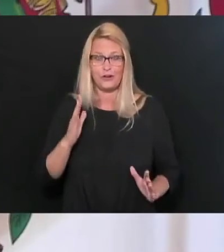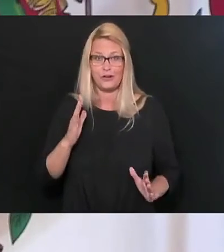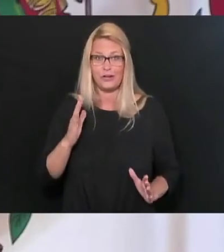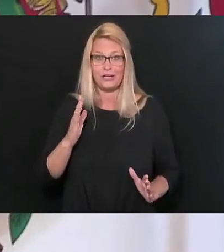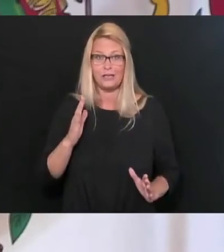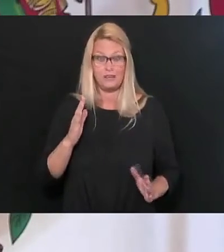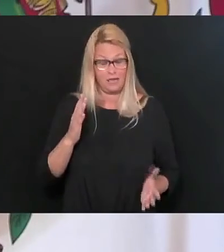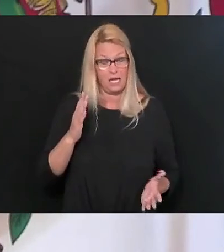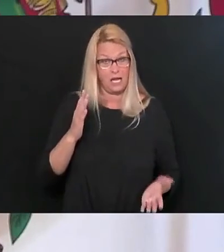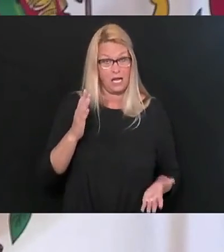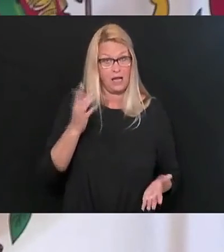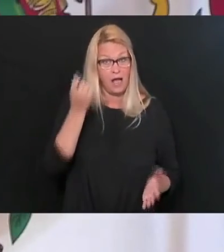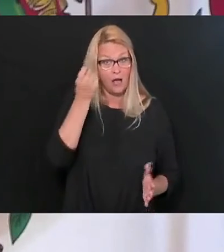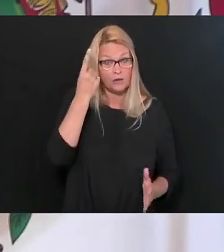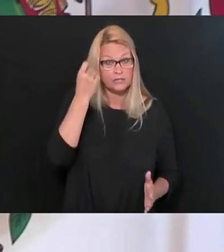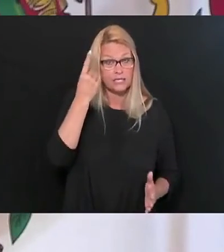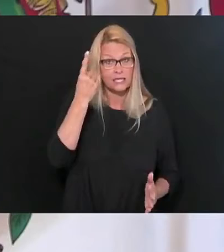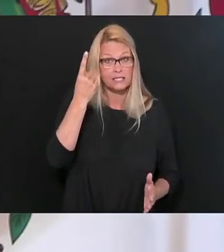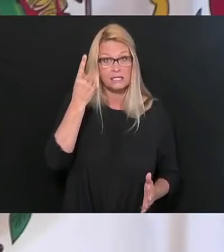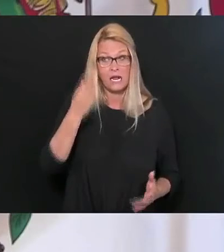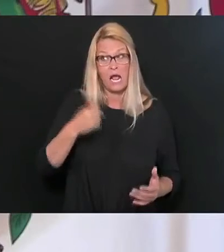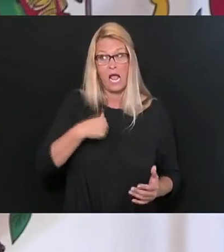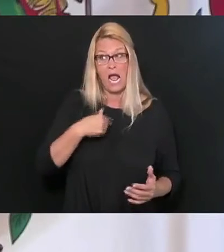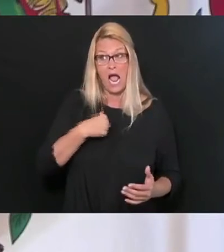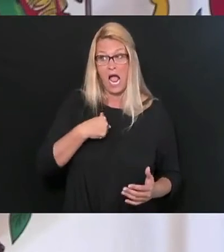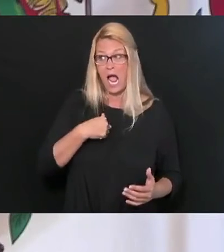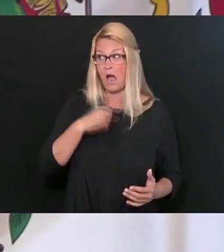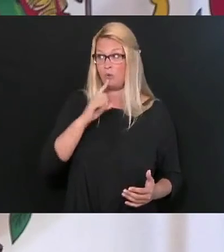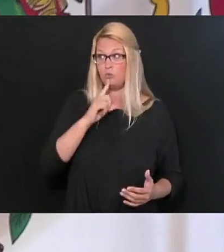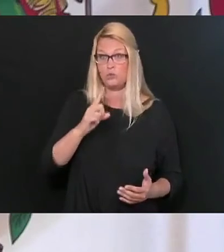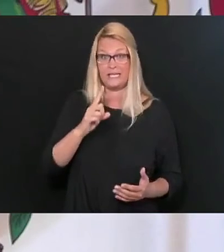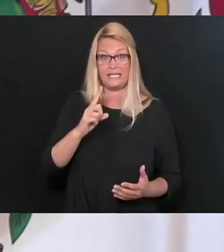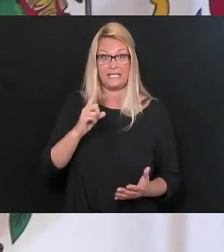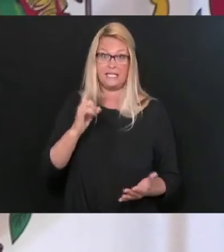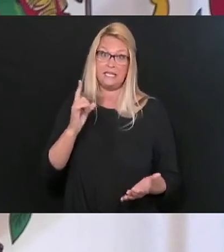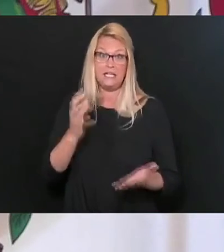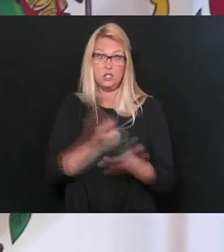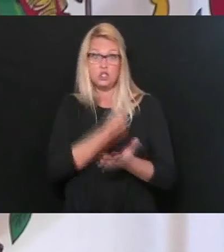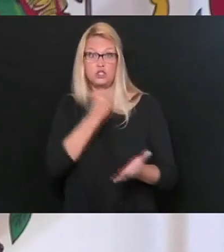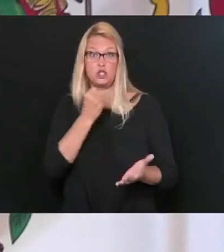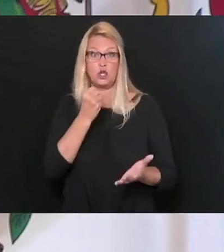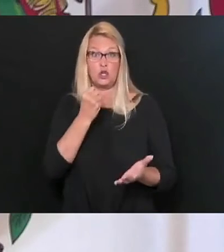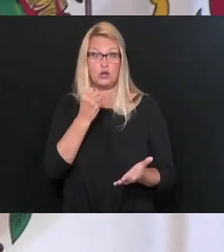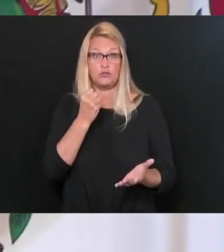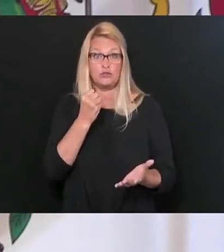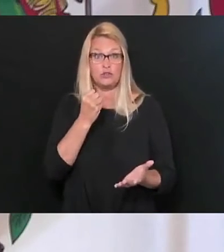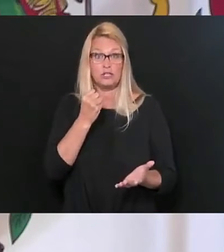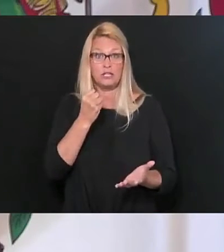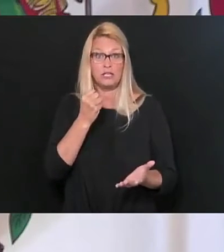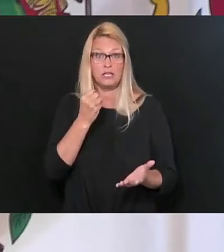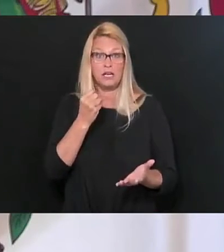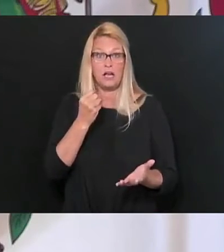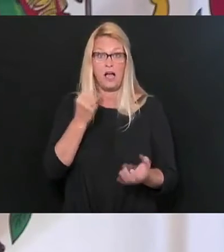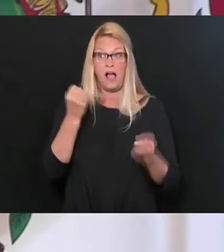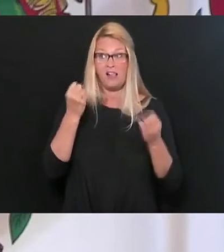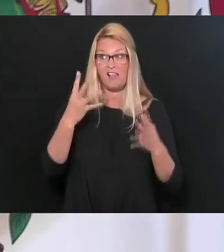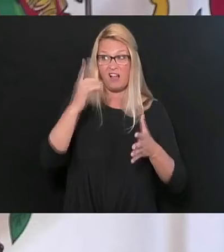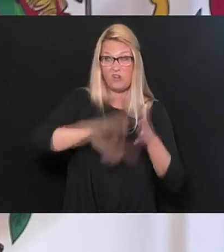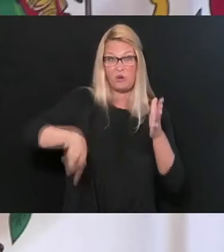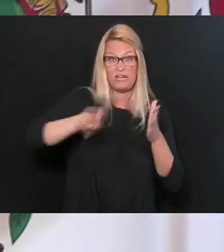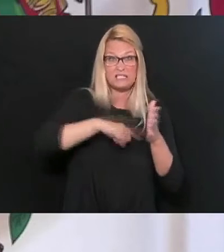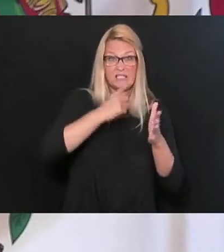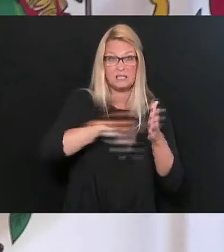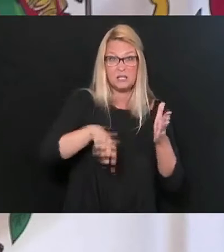and, and Lord knows Jim justice doesn't deserve a lot of the errors and rocks that are thrown at him. But absolutely